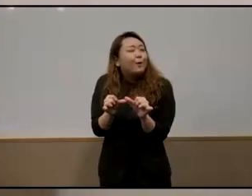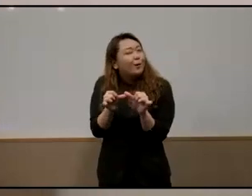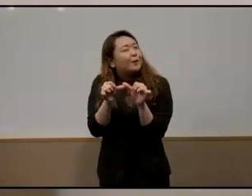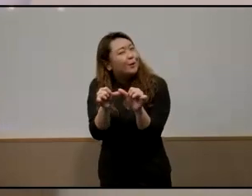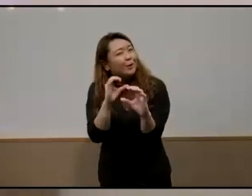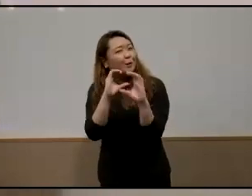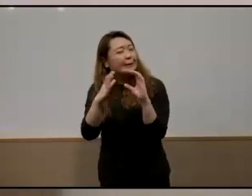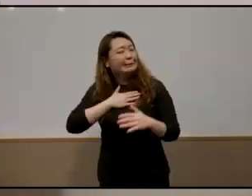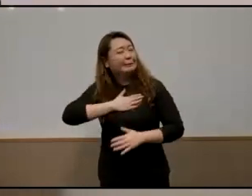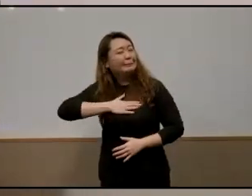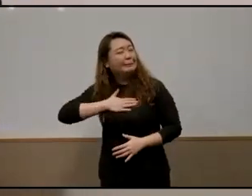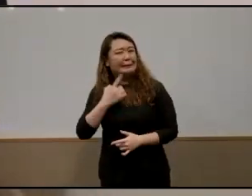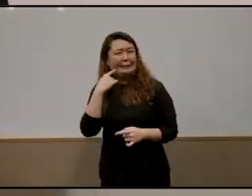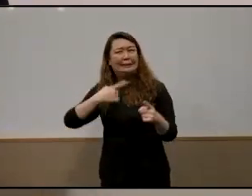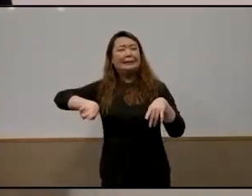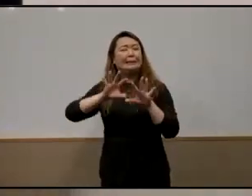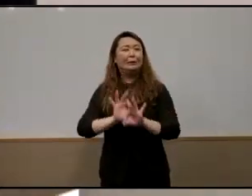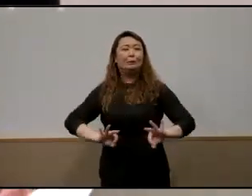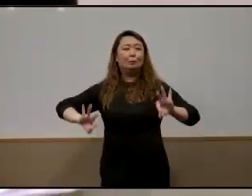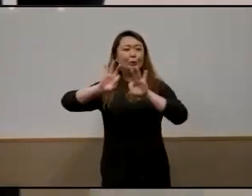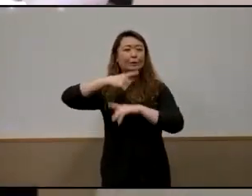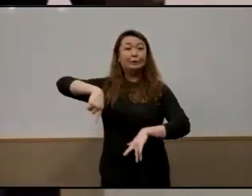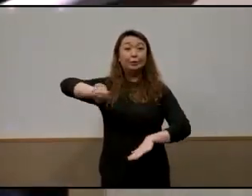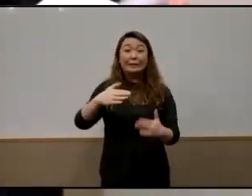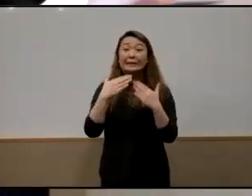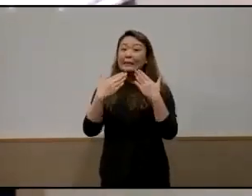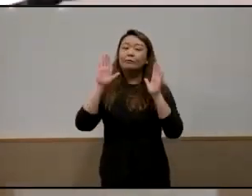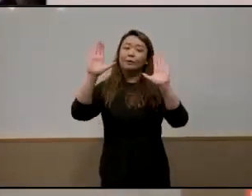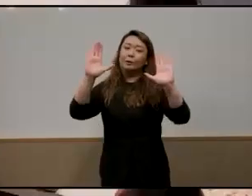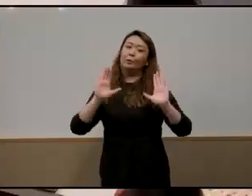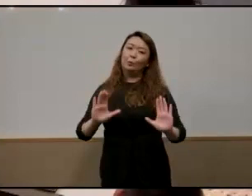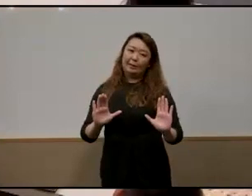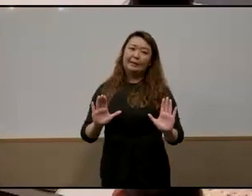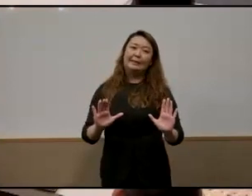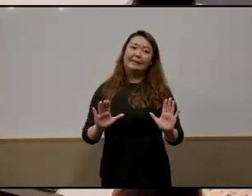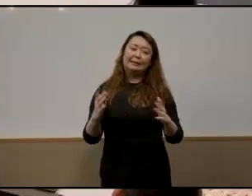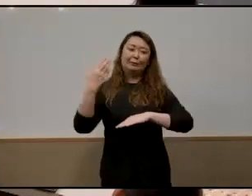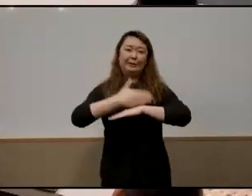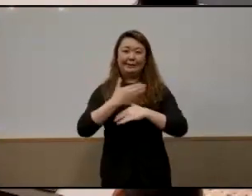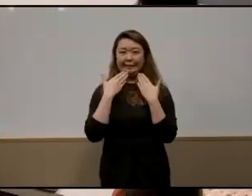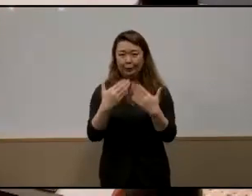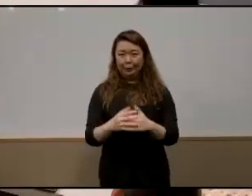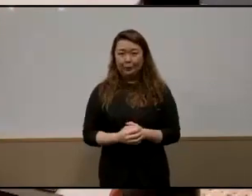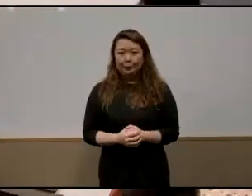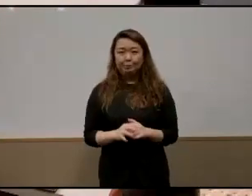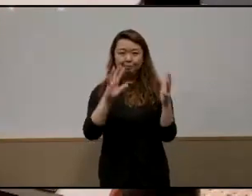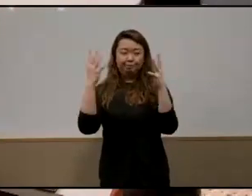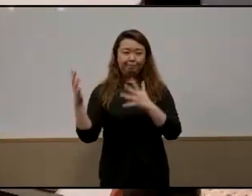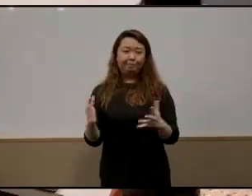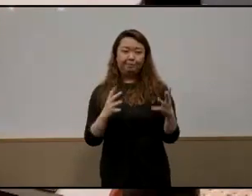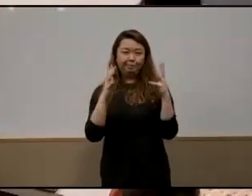conversation because it's important for all of us thank you very much and have a wonderful uh wonderful day yes long weekend